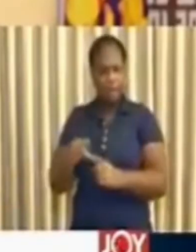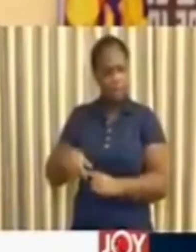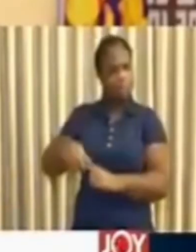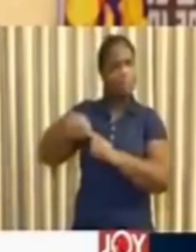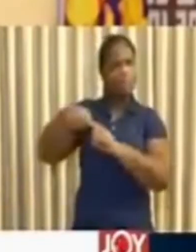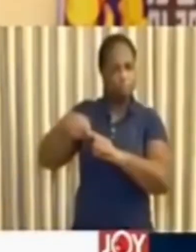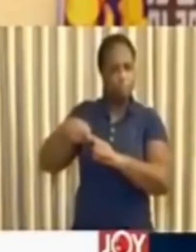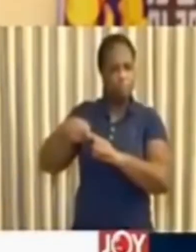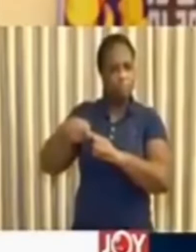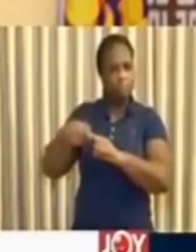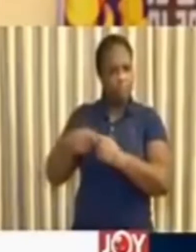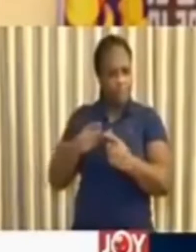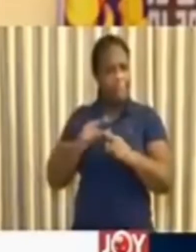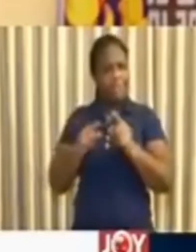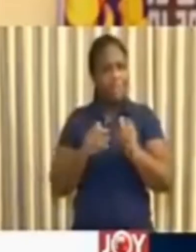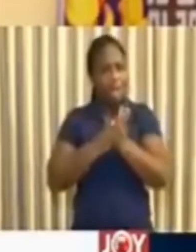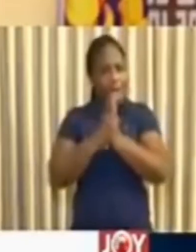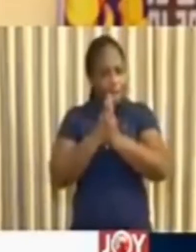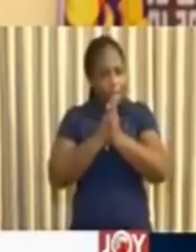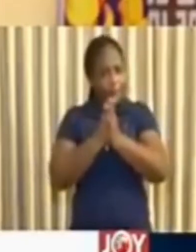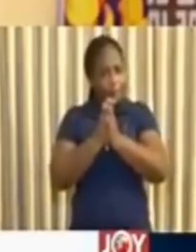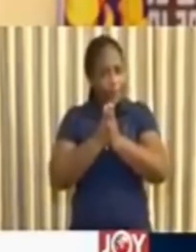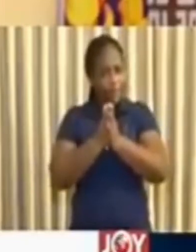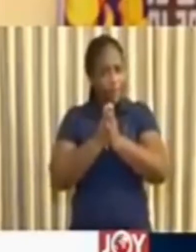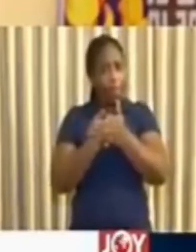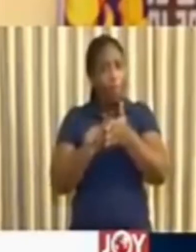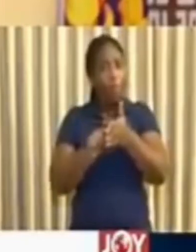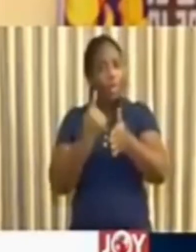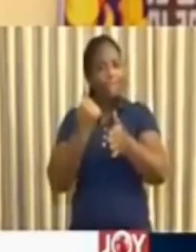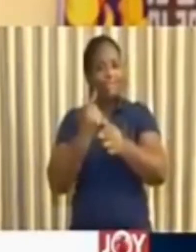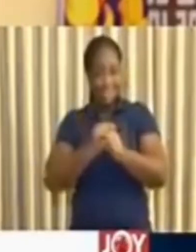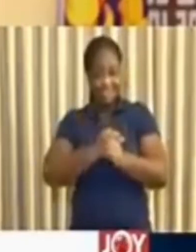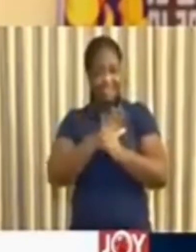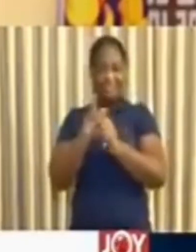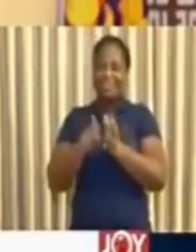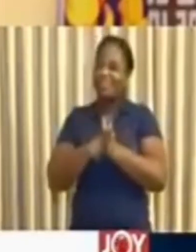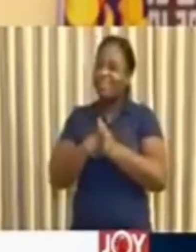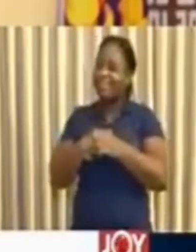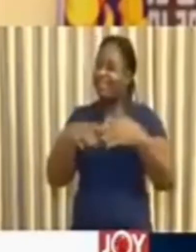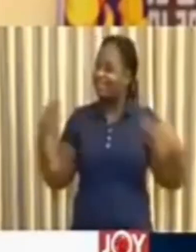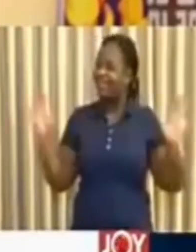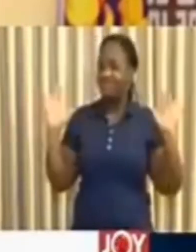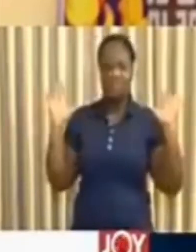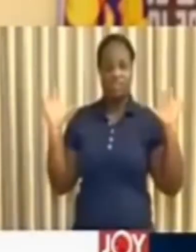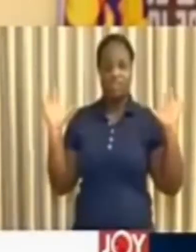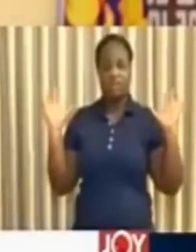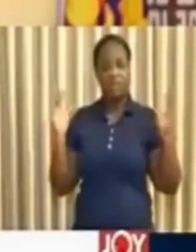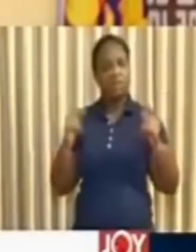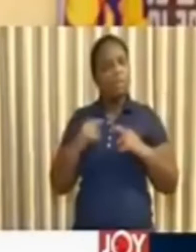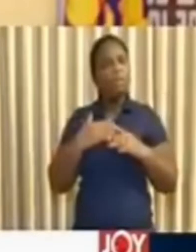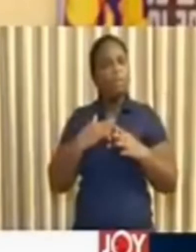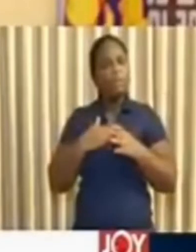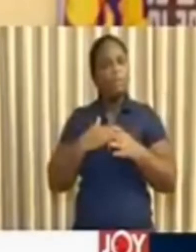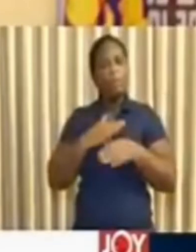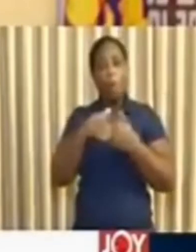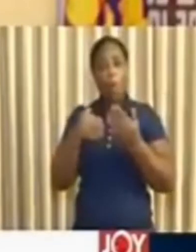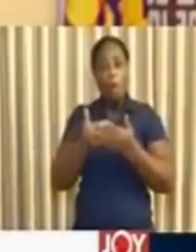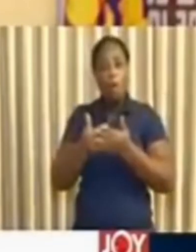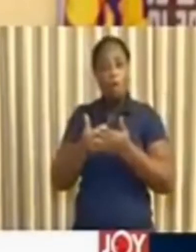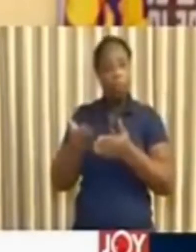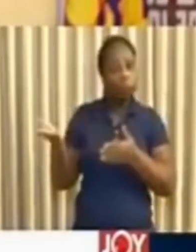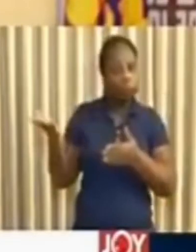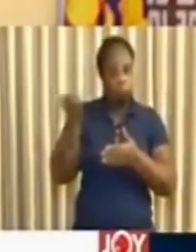deeper sense of appreciation once this pandemic has passed. I express on all our behalves